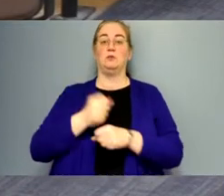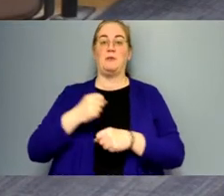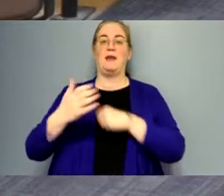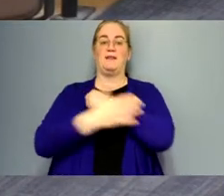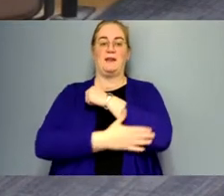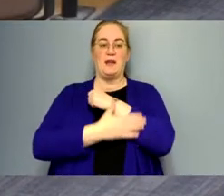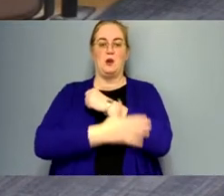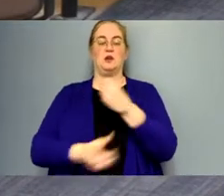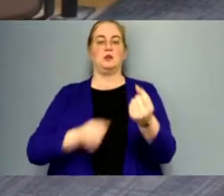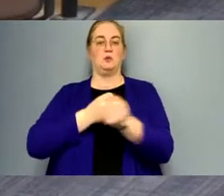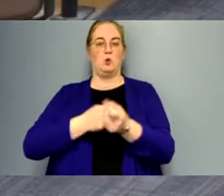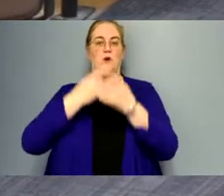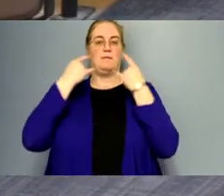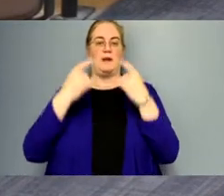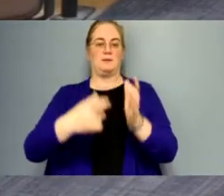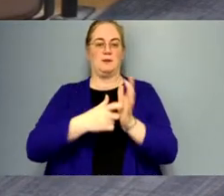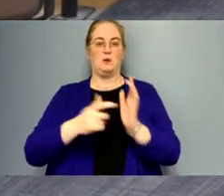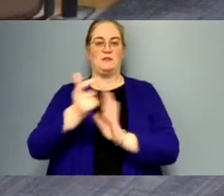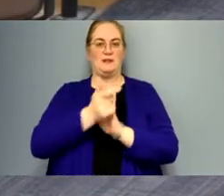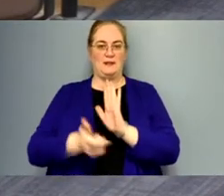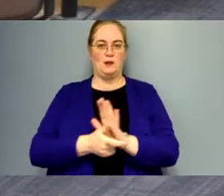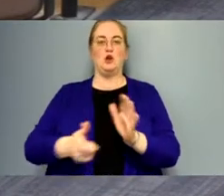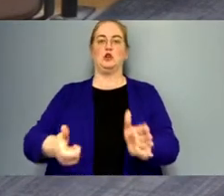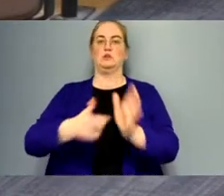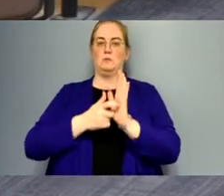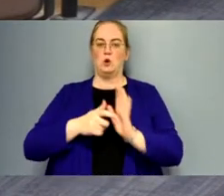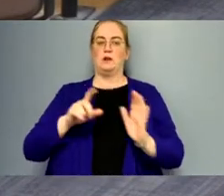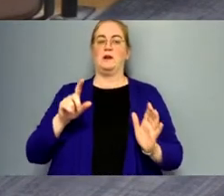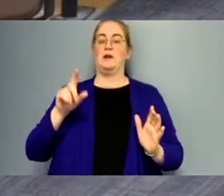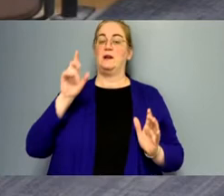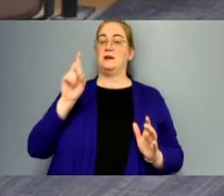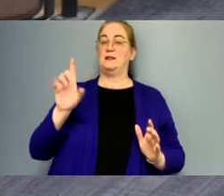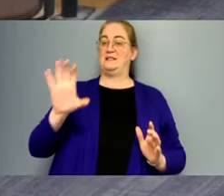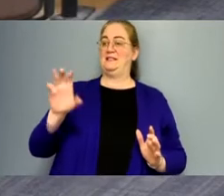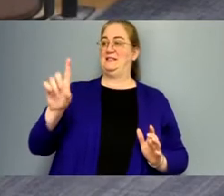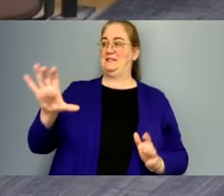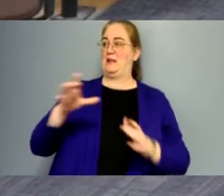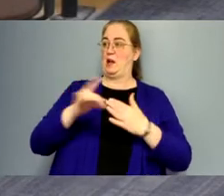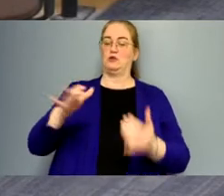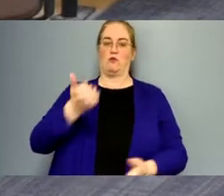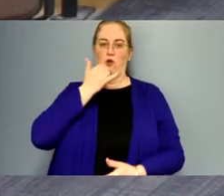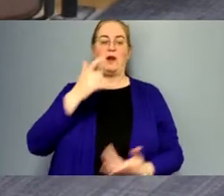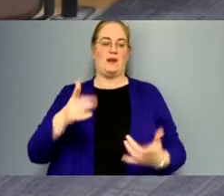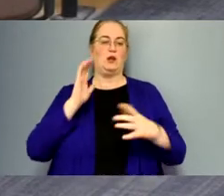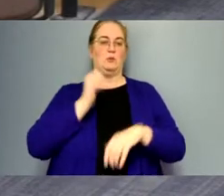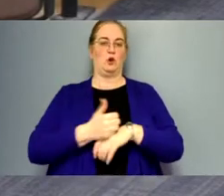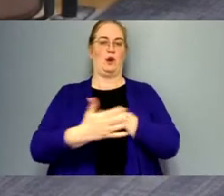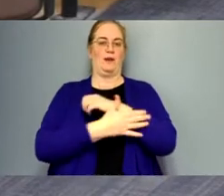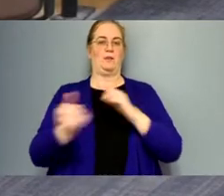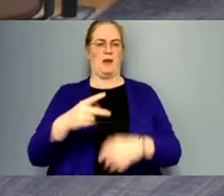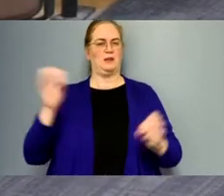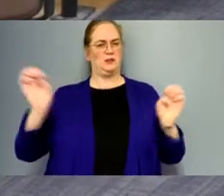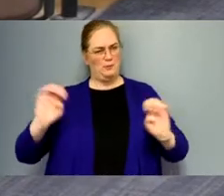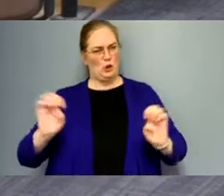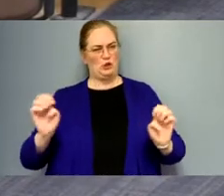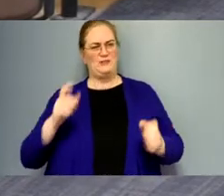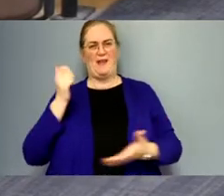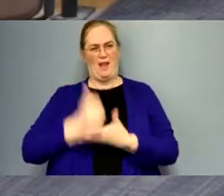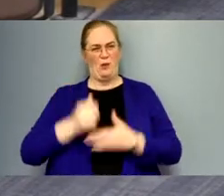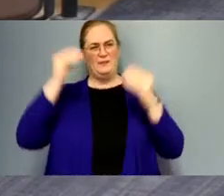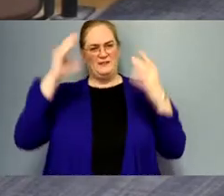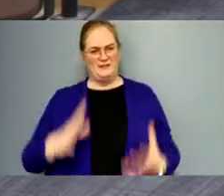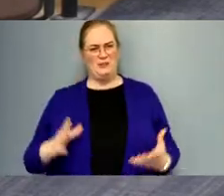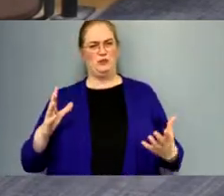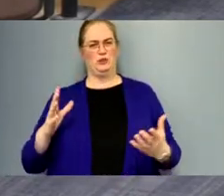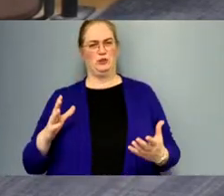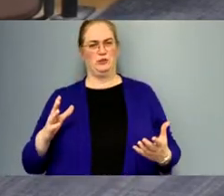county support a mask mandate that was illegal you supported tdc guidelines that was wrong and now you just put our county back into an emergency to help the teachers